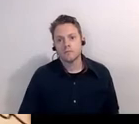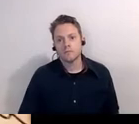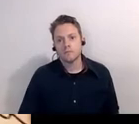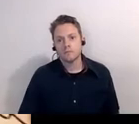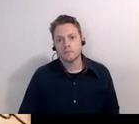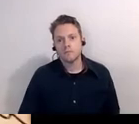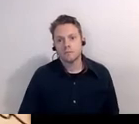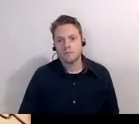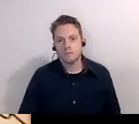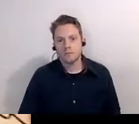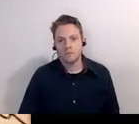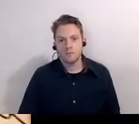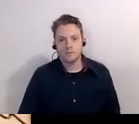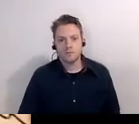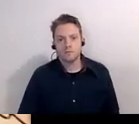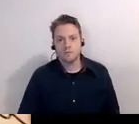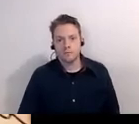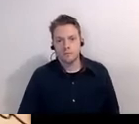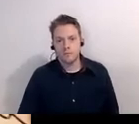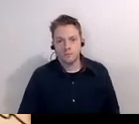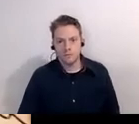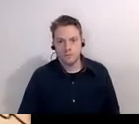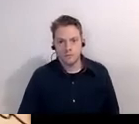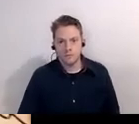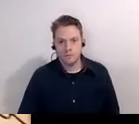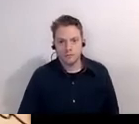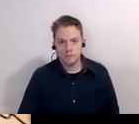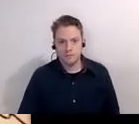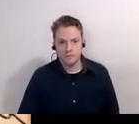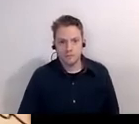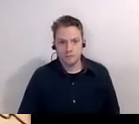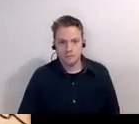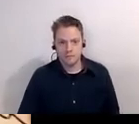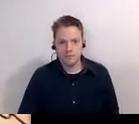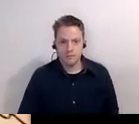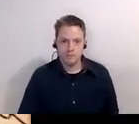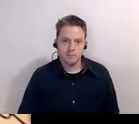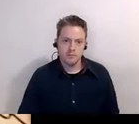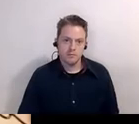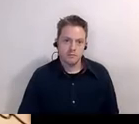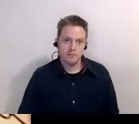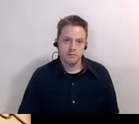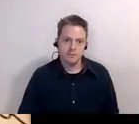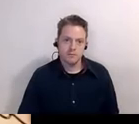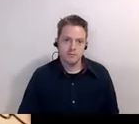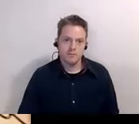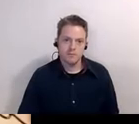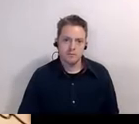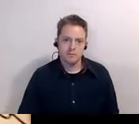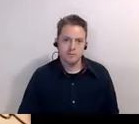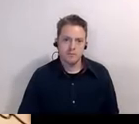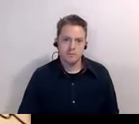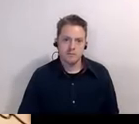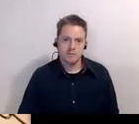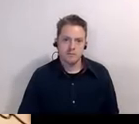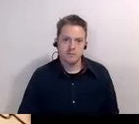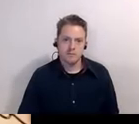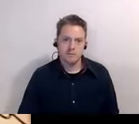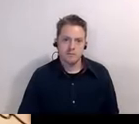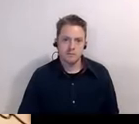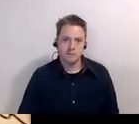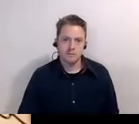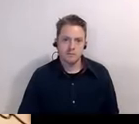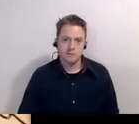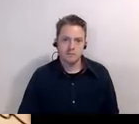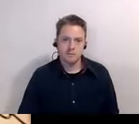postcards from durham on instagram you can see it the old lights in front of the post office are the same ones you see in front of the post office